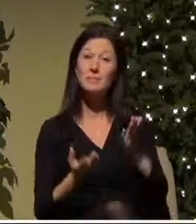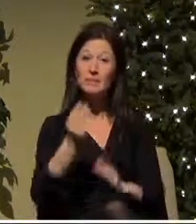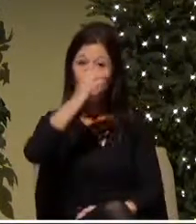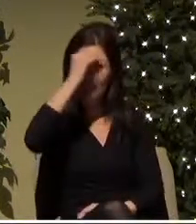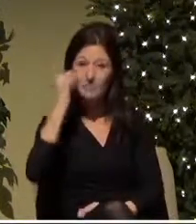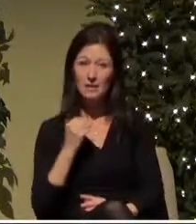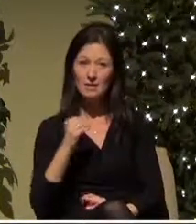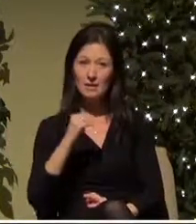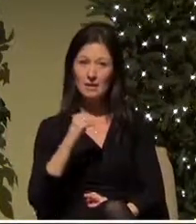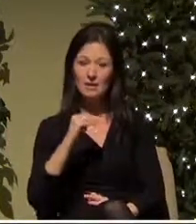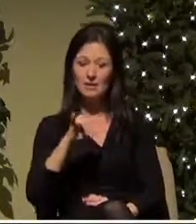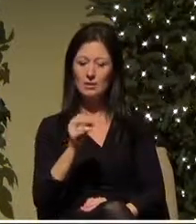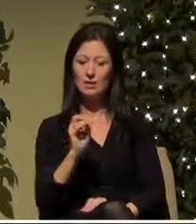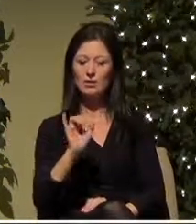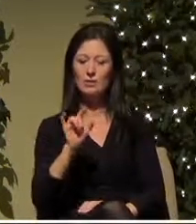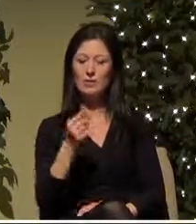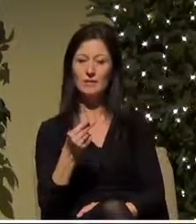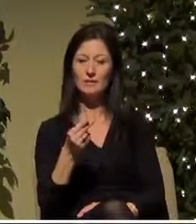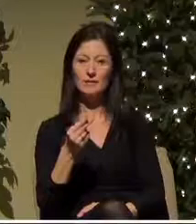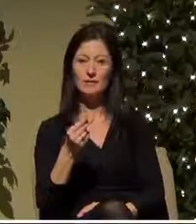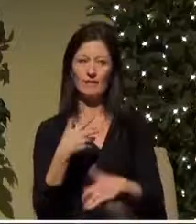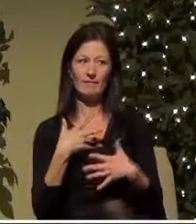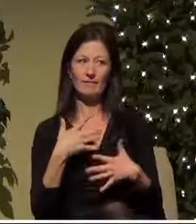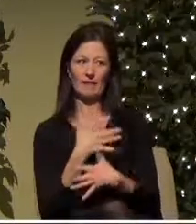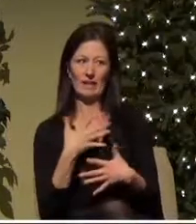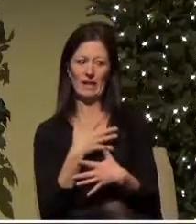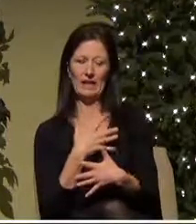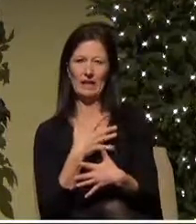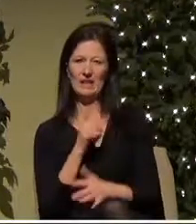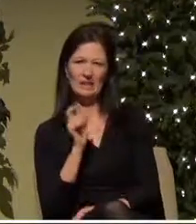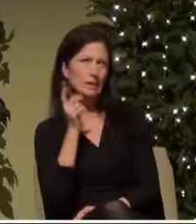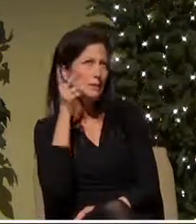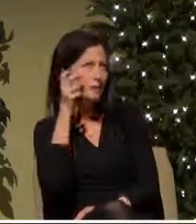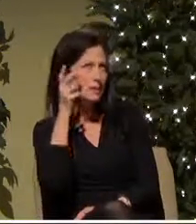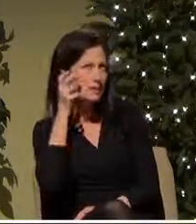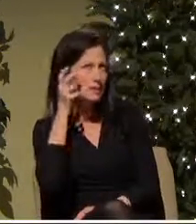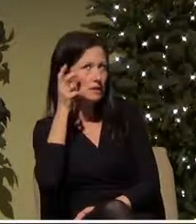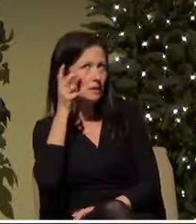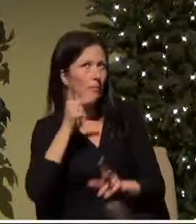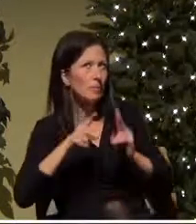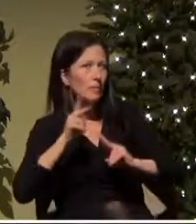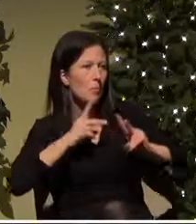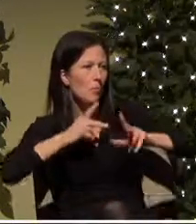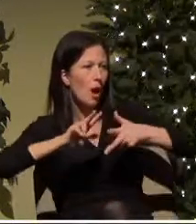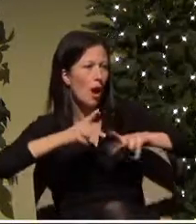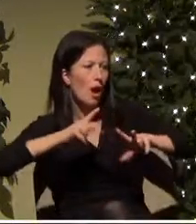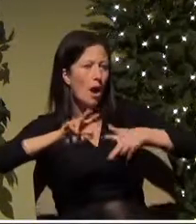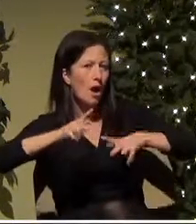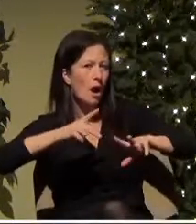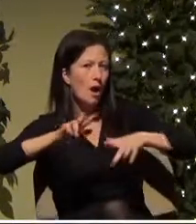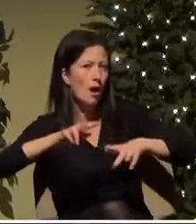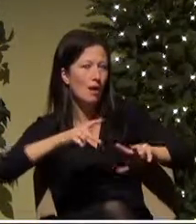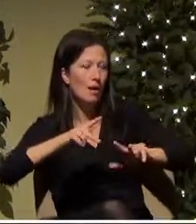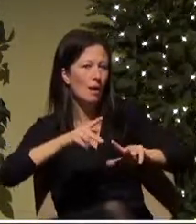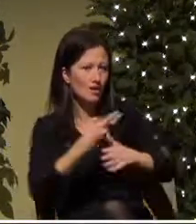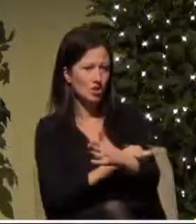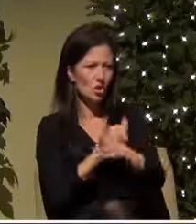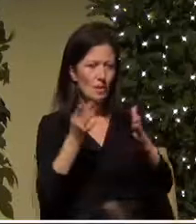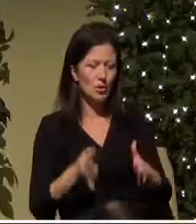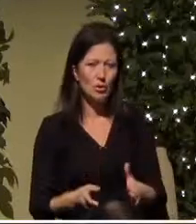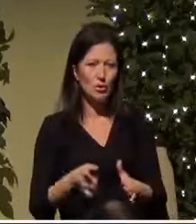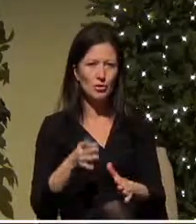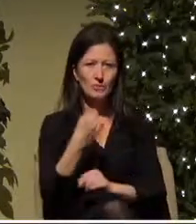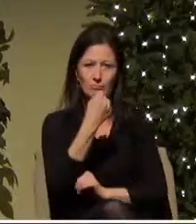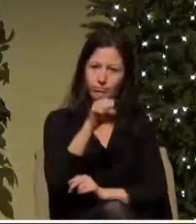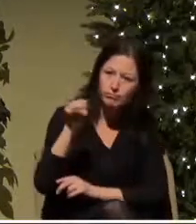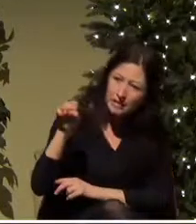as these outcasts poked their their dirty heads into the into the opening I wonder if